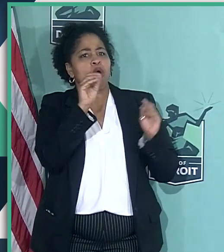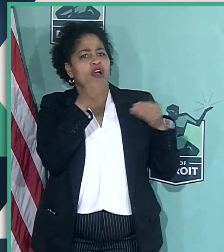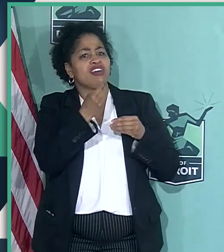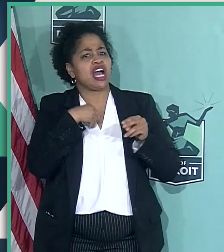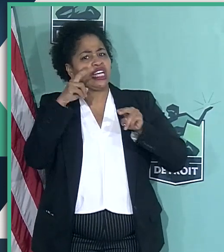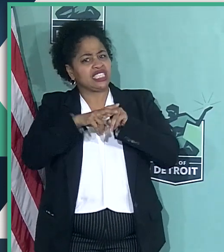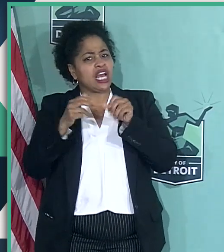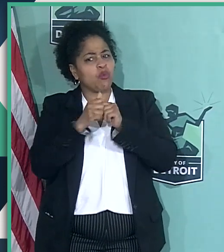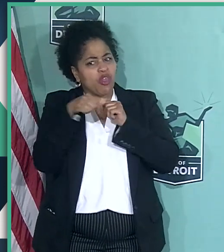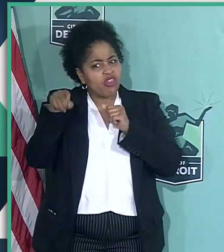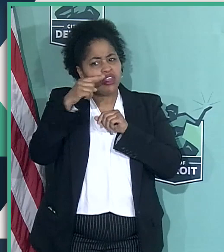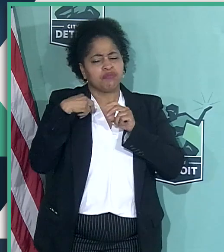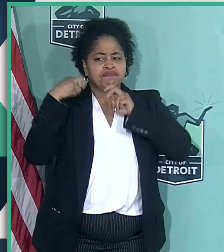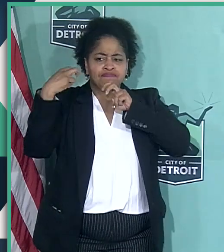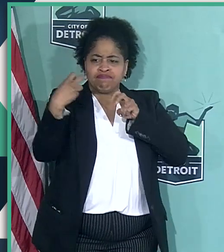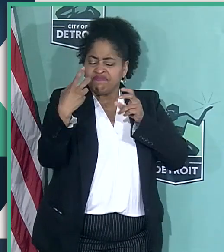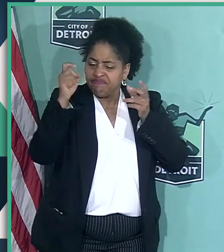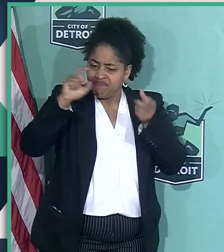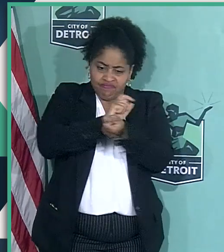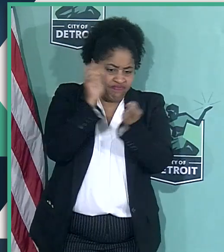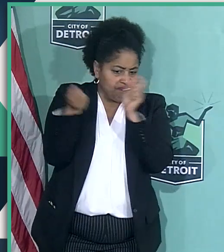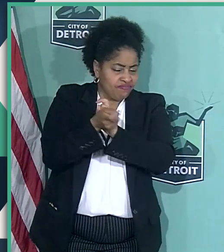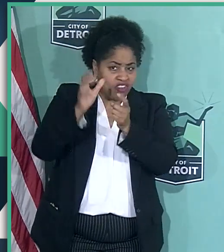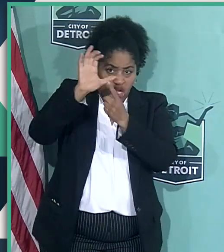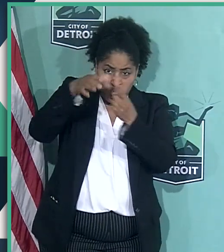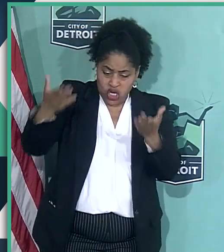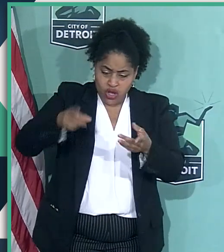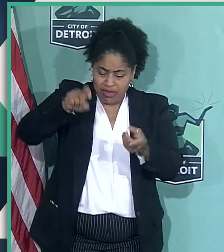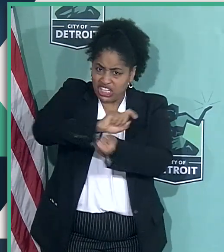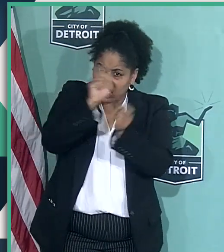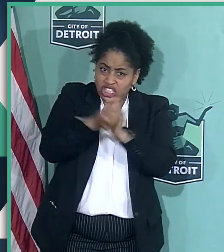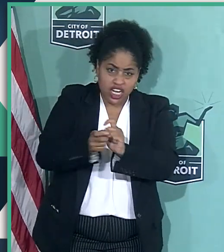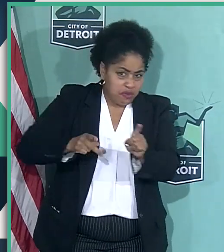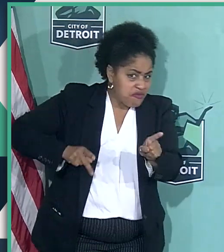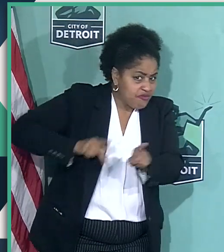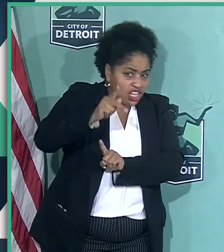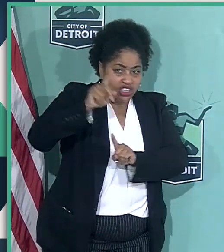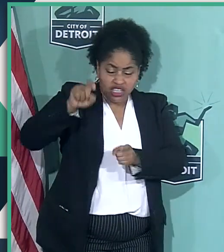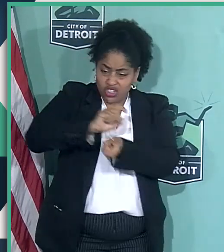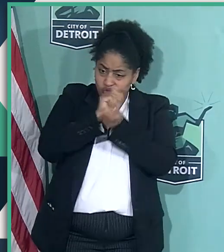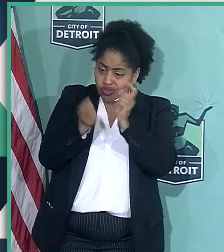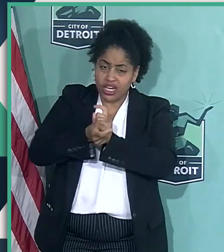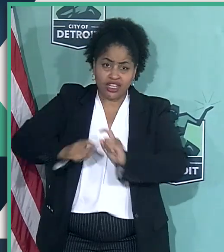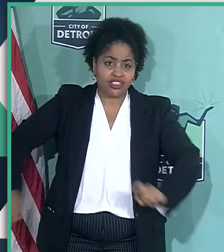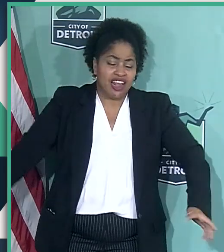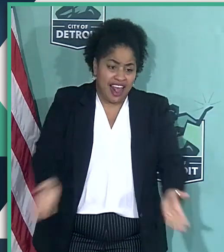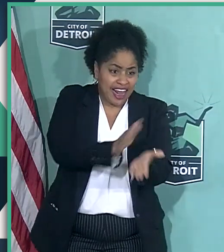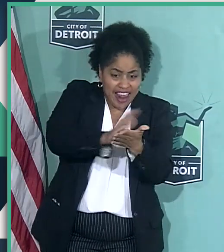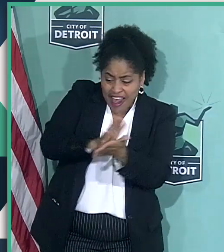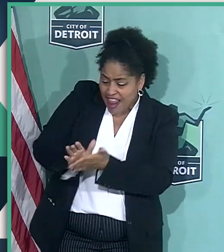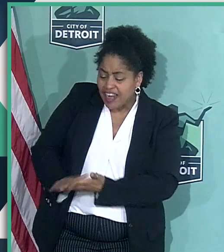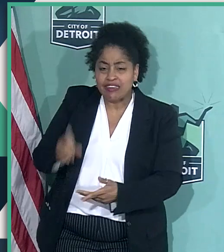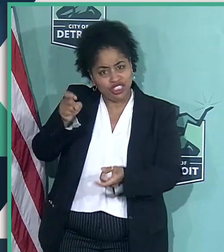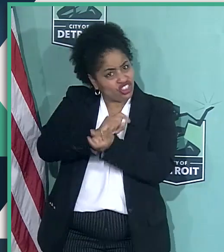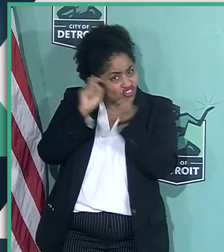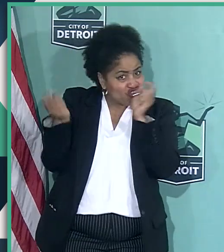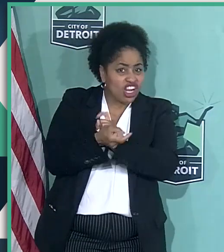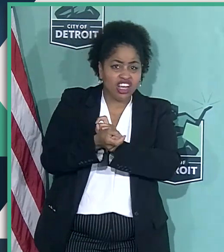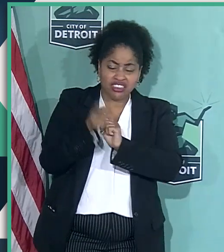And I said, everything has to change. The culture has to change. The professionalism has to change. The cleanliness has to change.